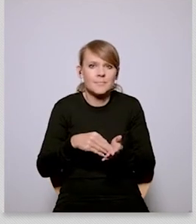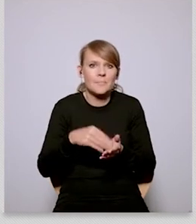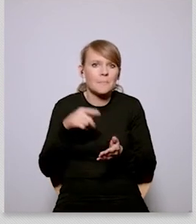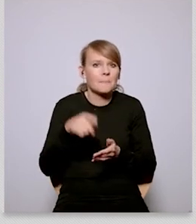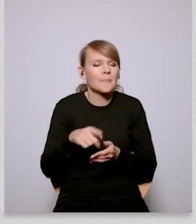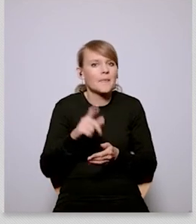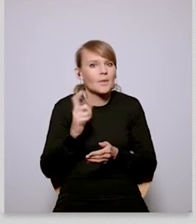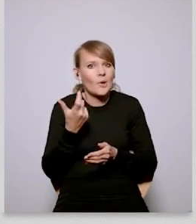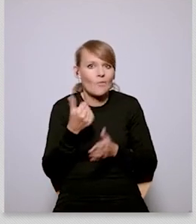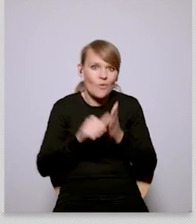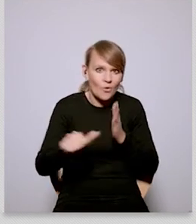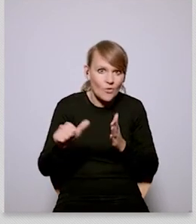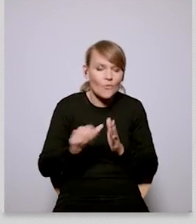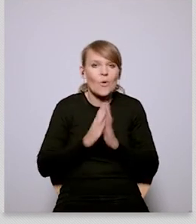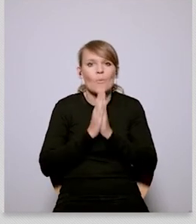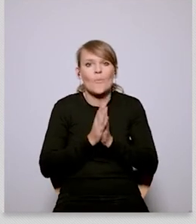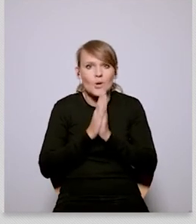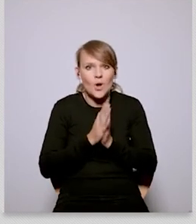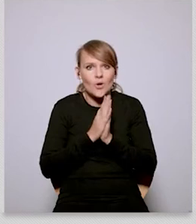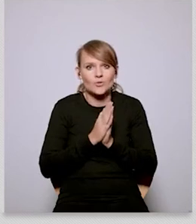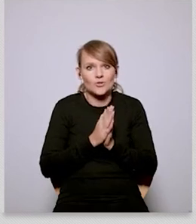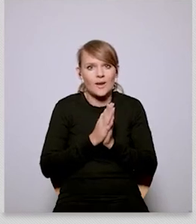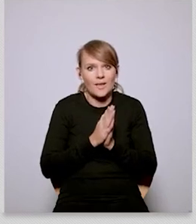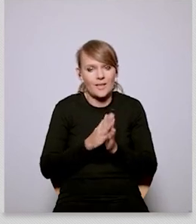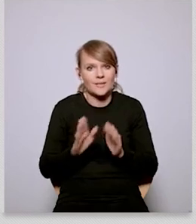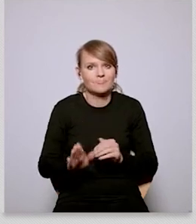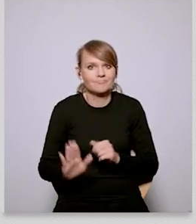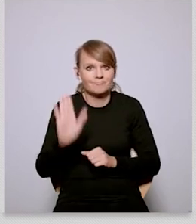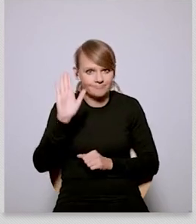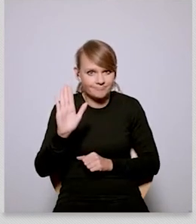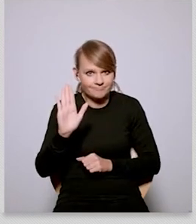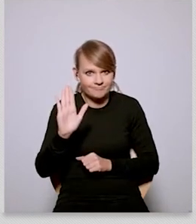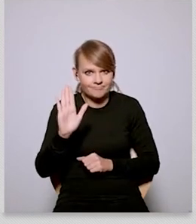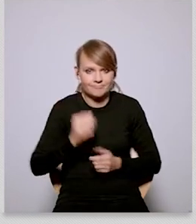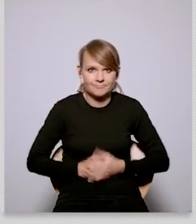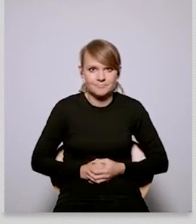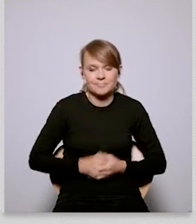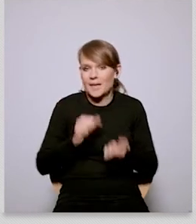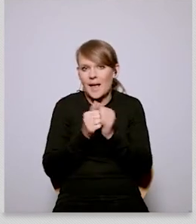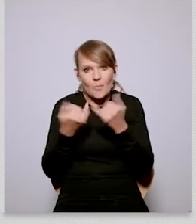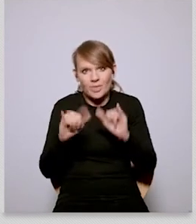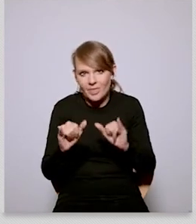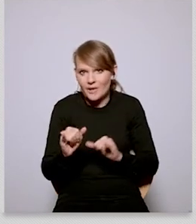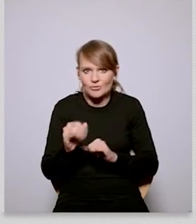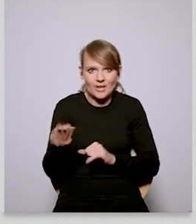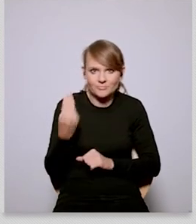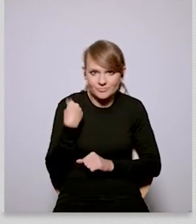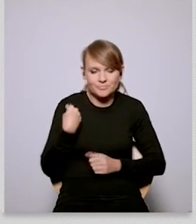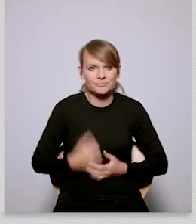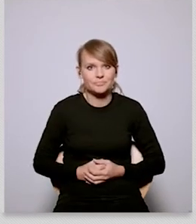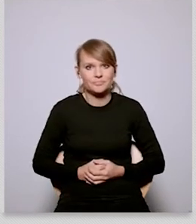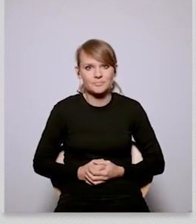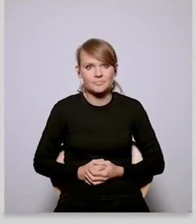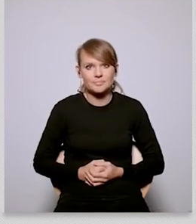and raise any specific issue just give me a sign by raising your